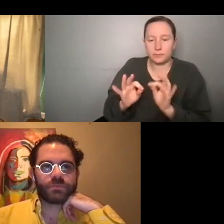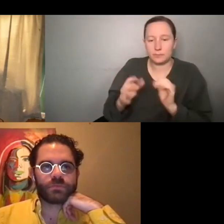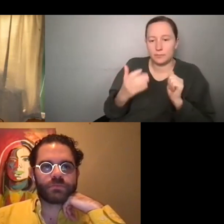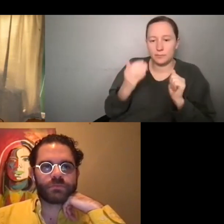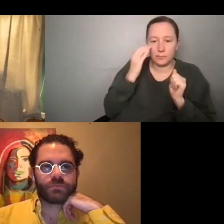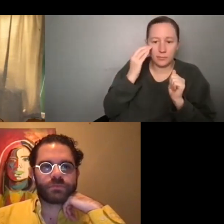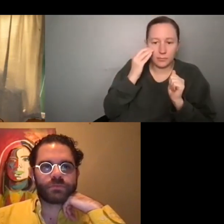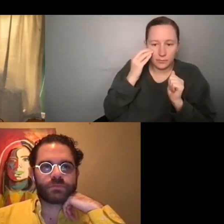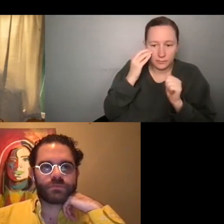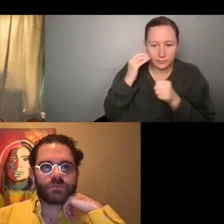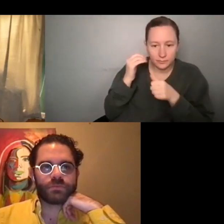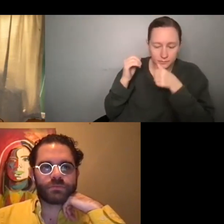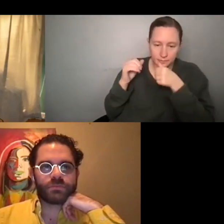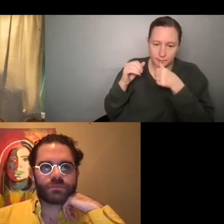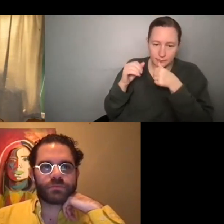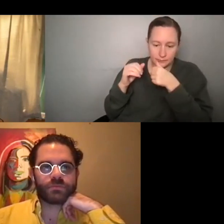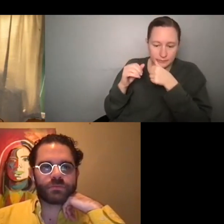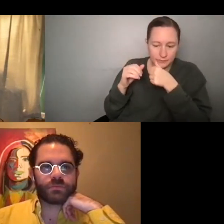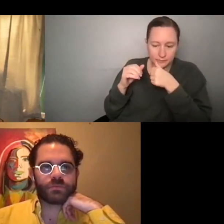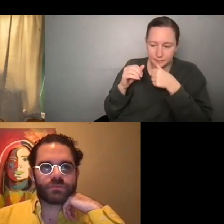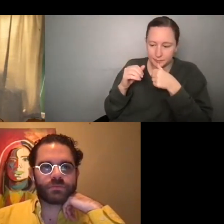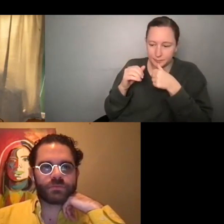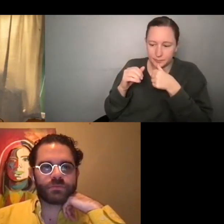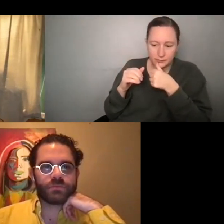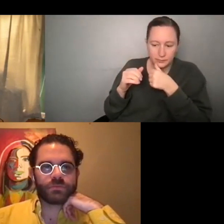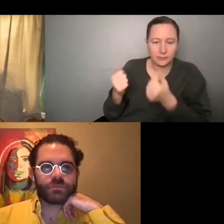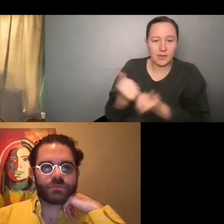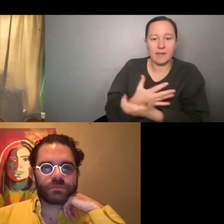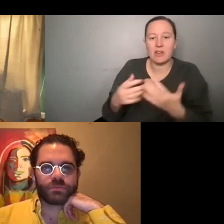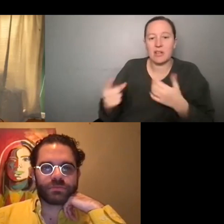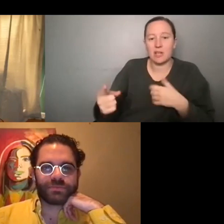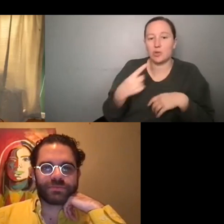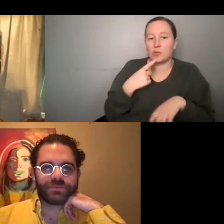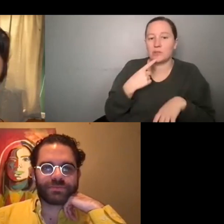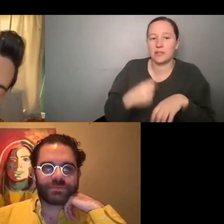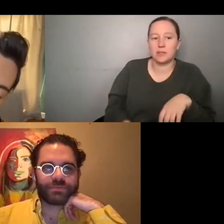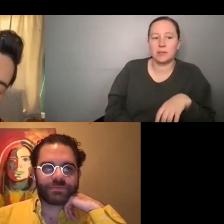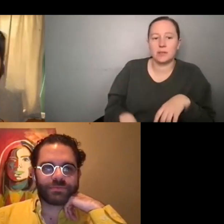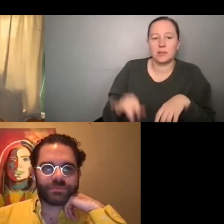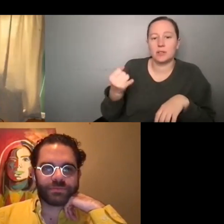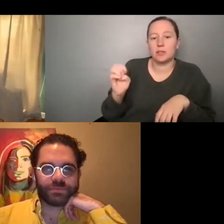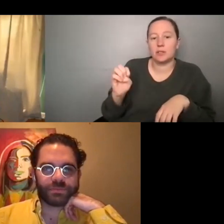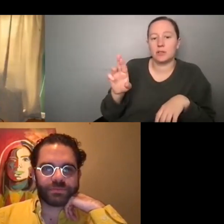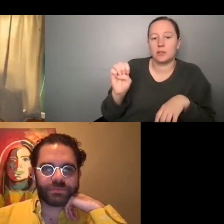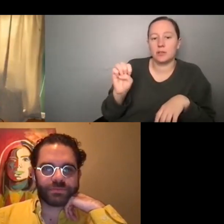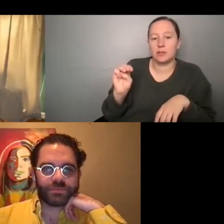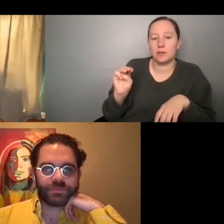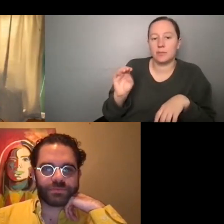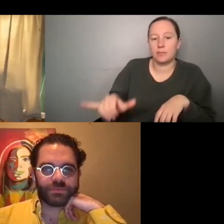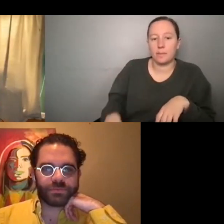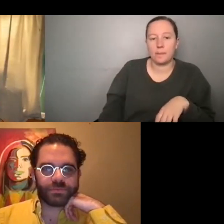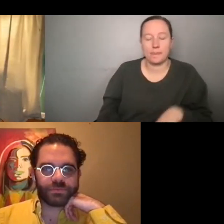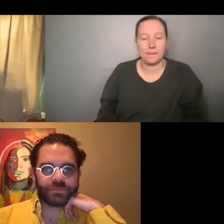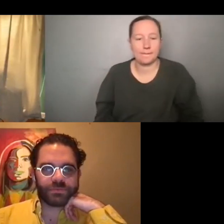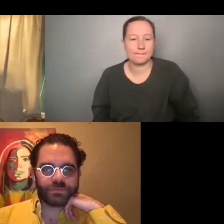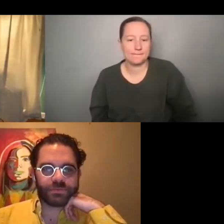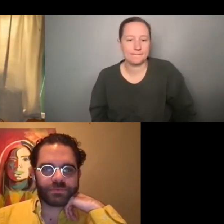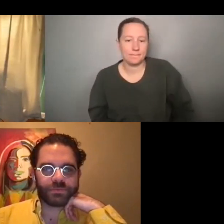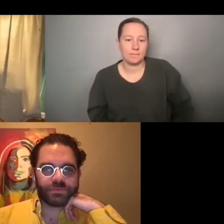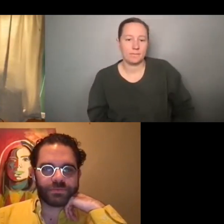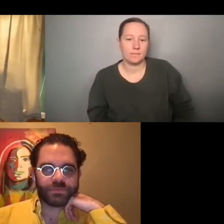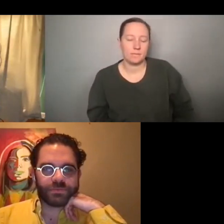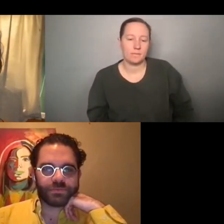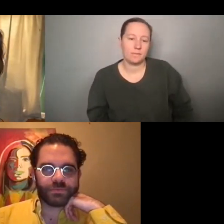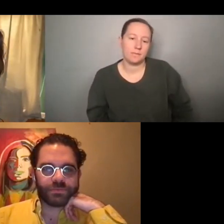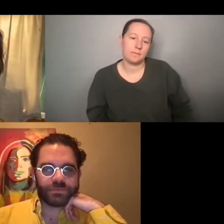awareness, and you know, yeah, everything you said. Jeremy, did you have something? Yeah, I mean, I